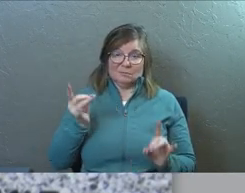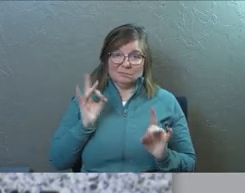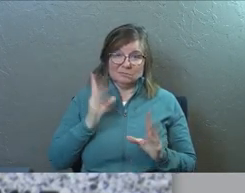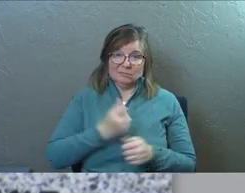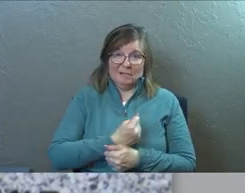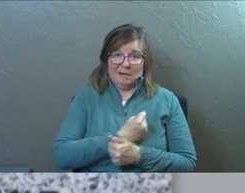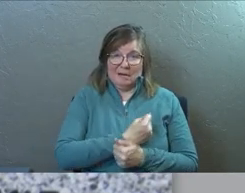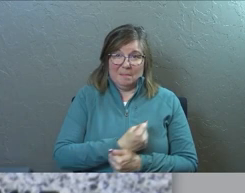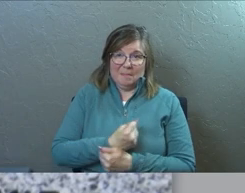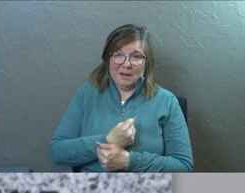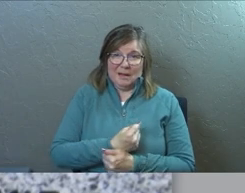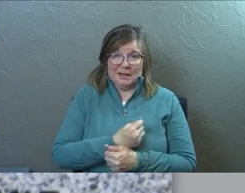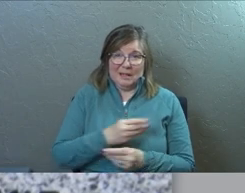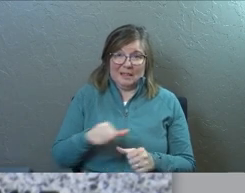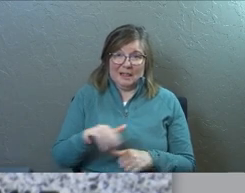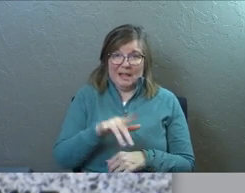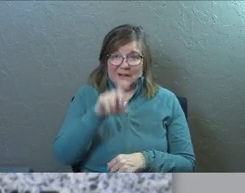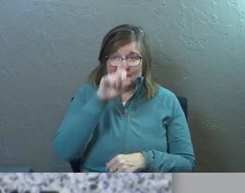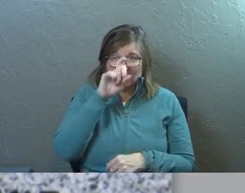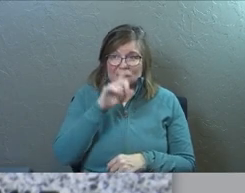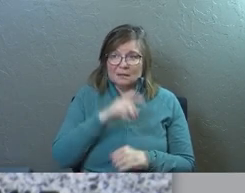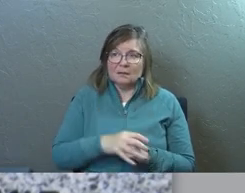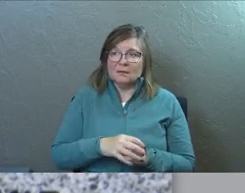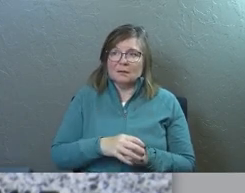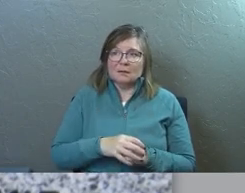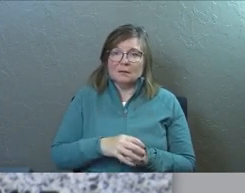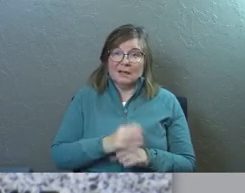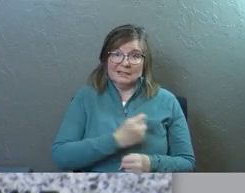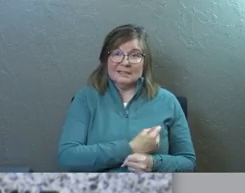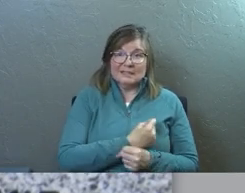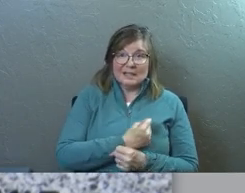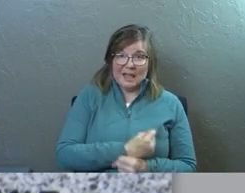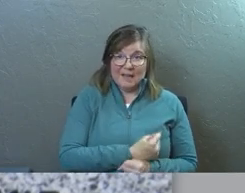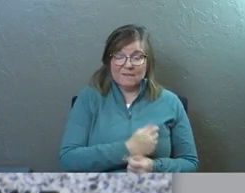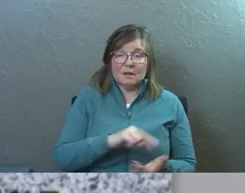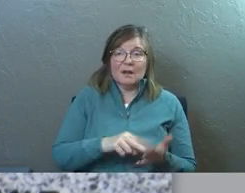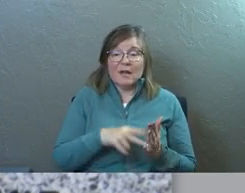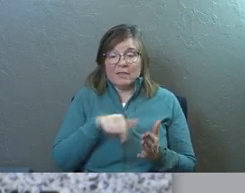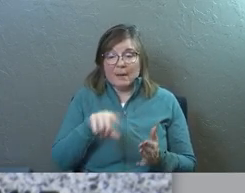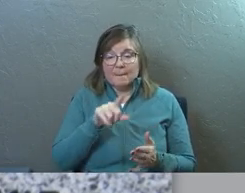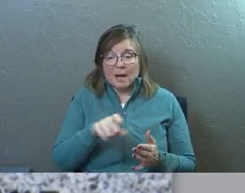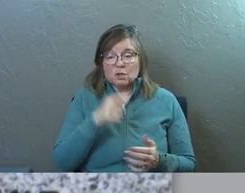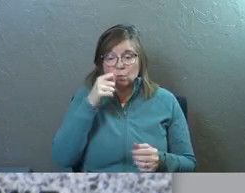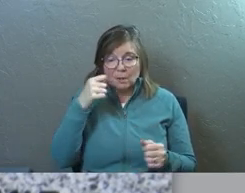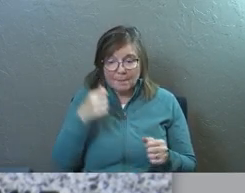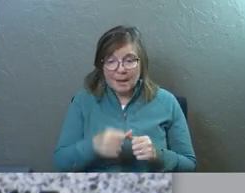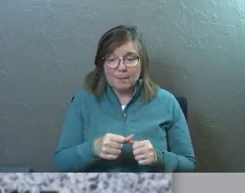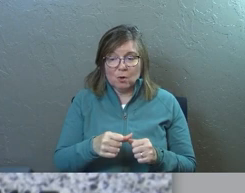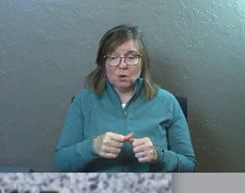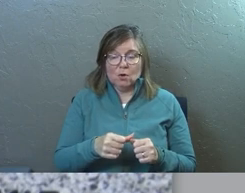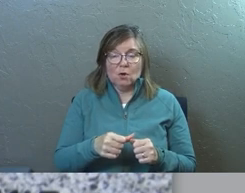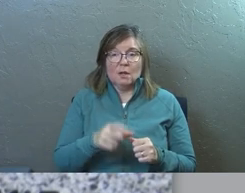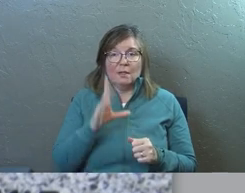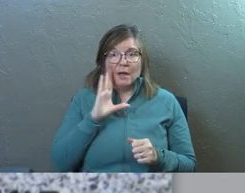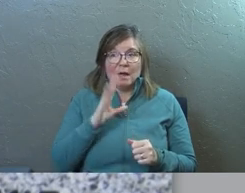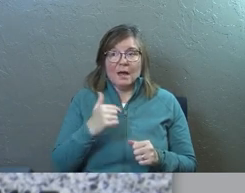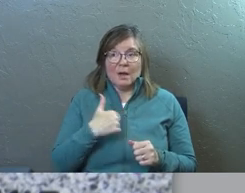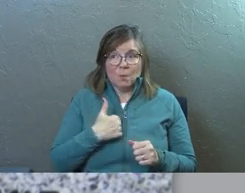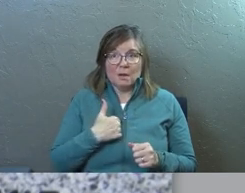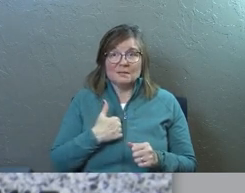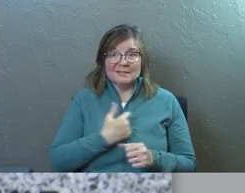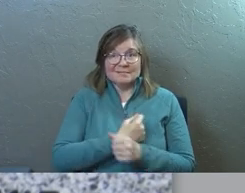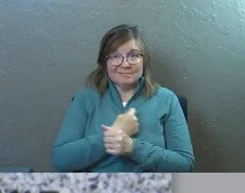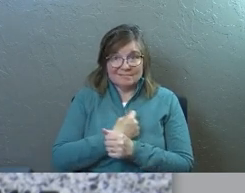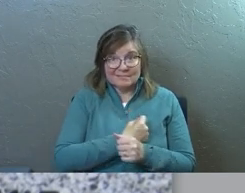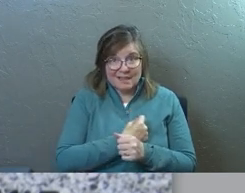bondman in the land of Egypt. And a bondman means a slave. It says, and thou must remember that thou wast a